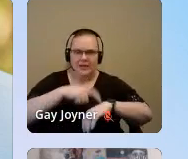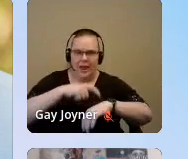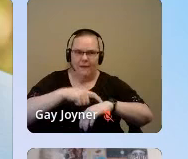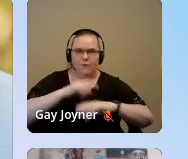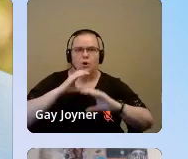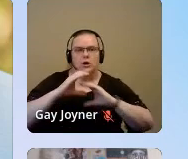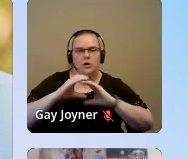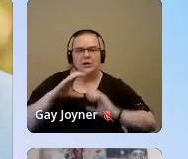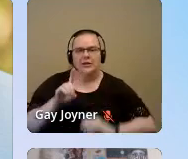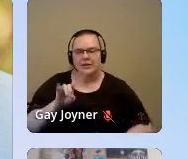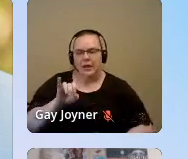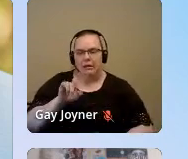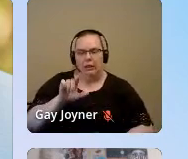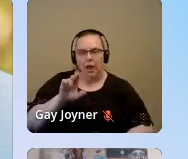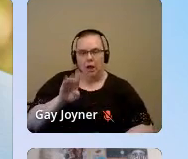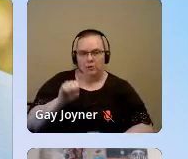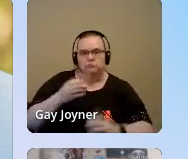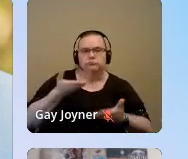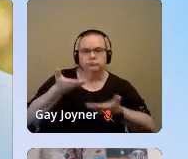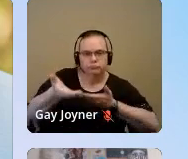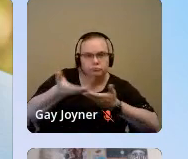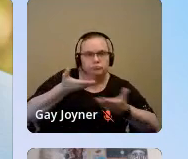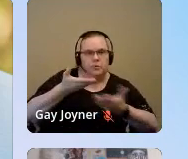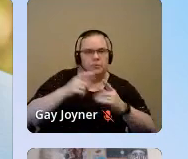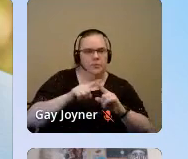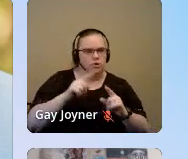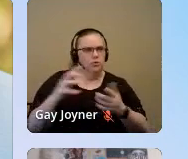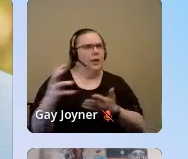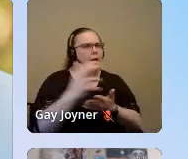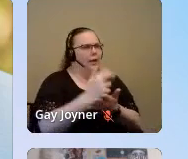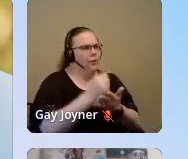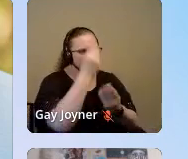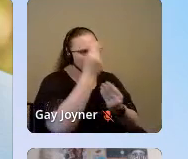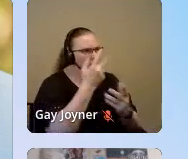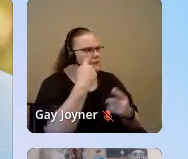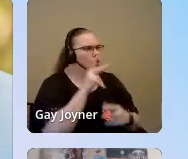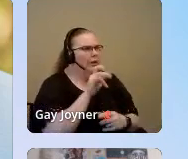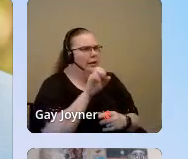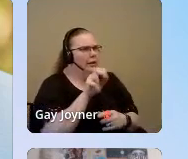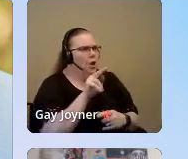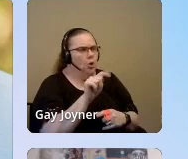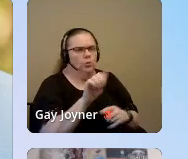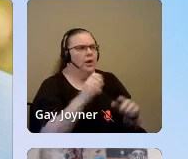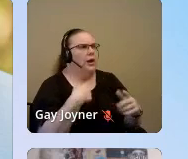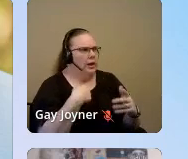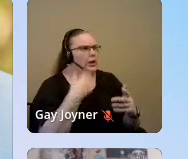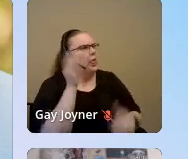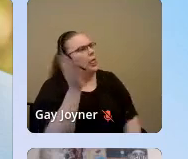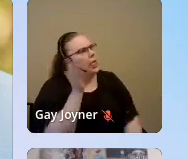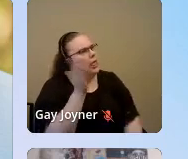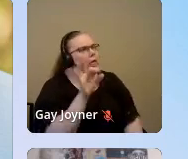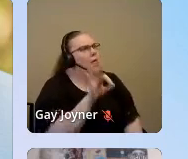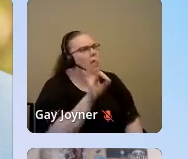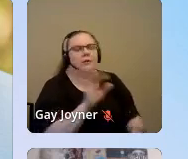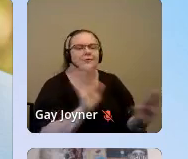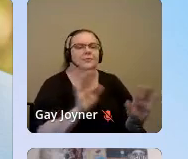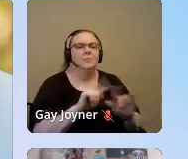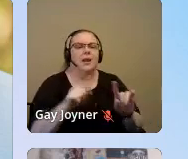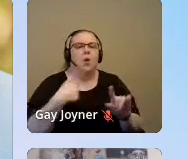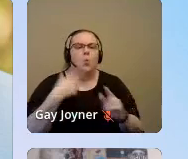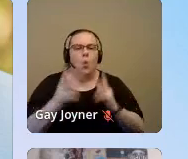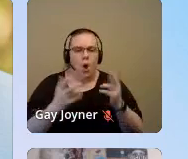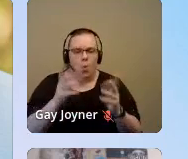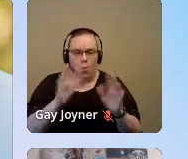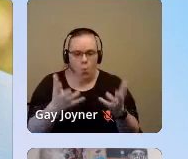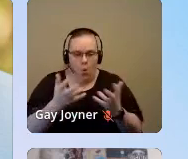keynote and you get all this information. But in this topic, which is so taboo, I really want folks to ask questions, and we're